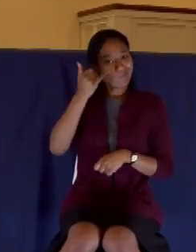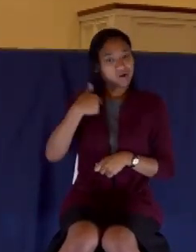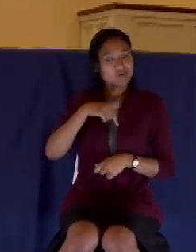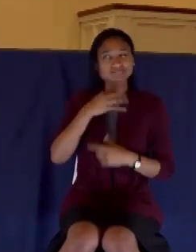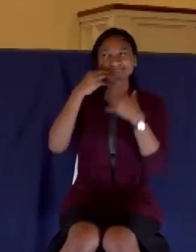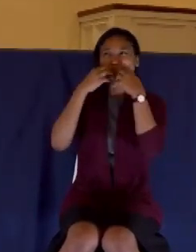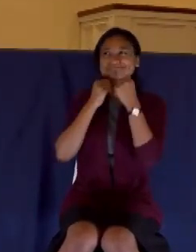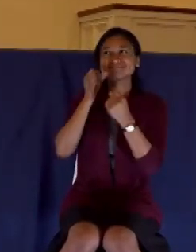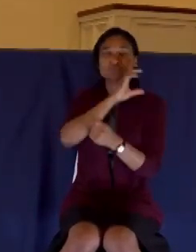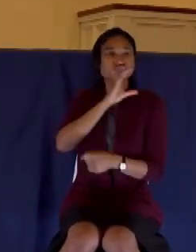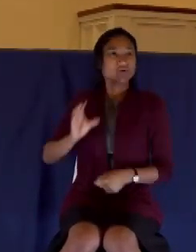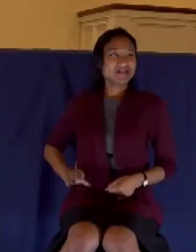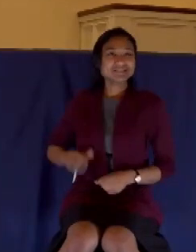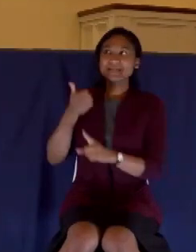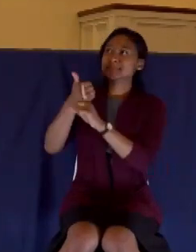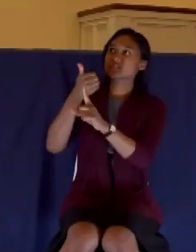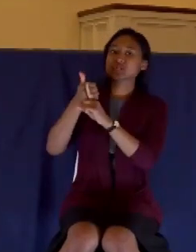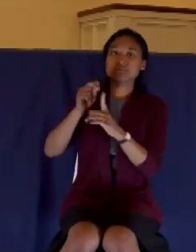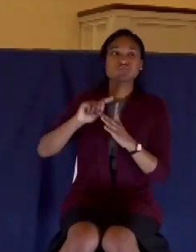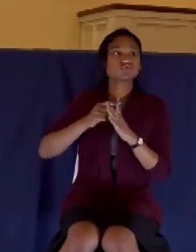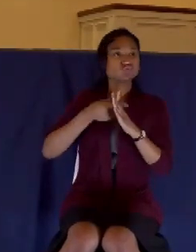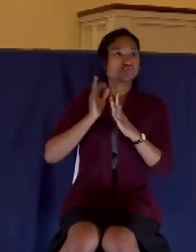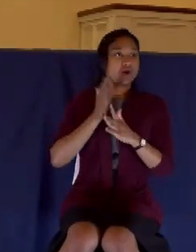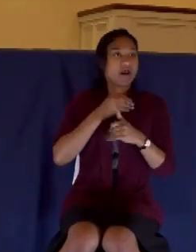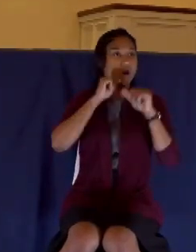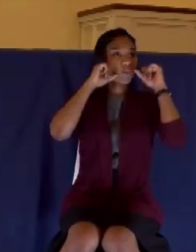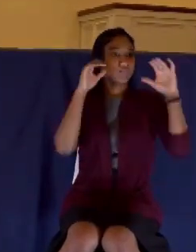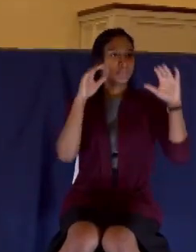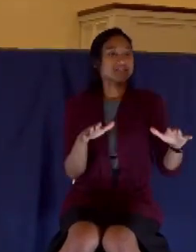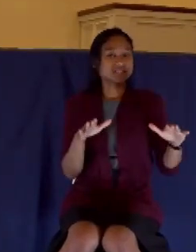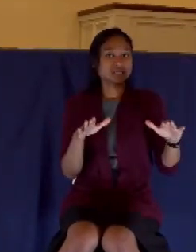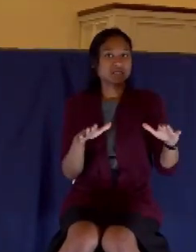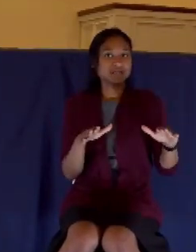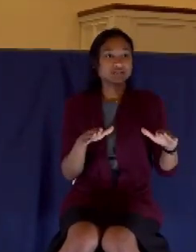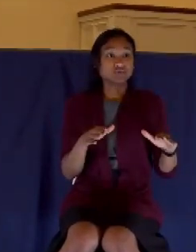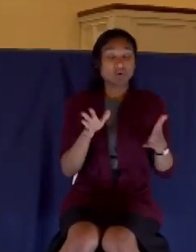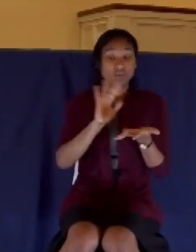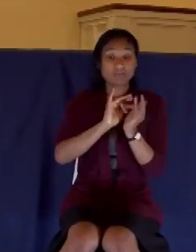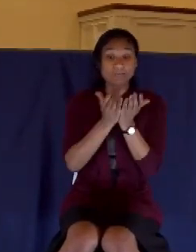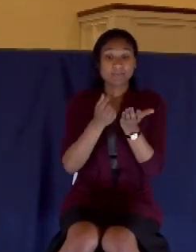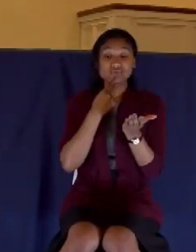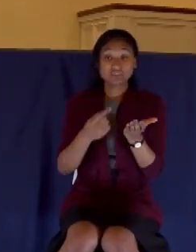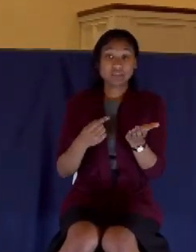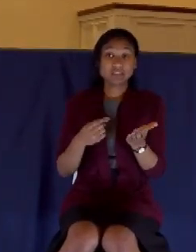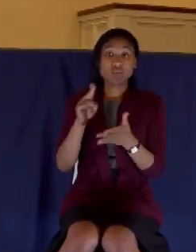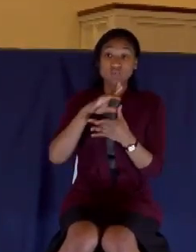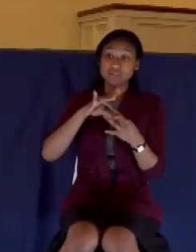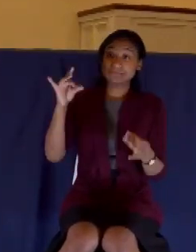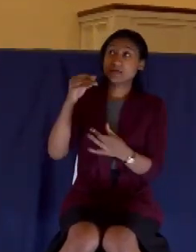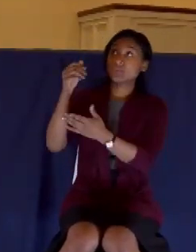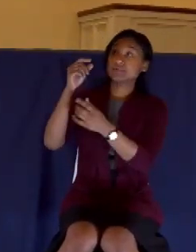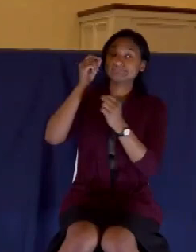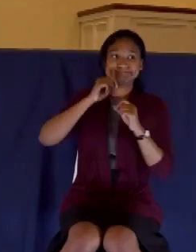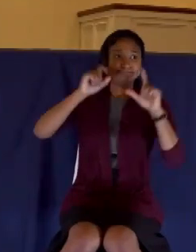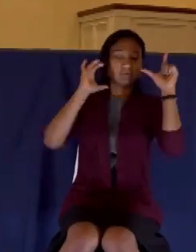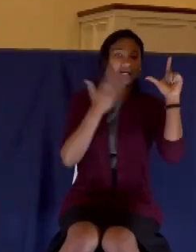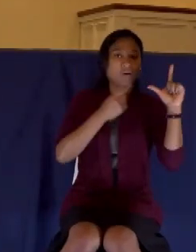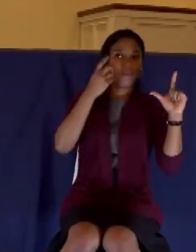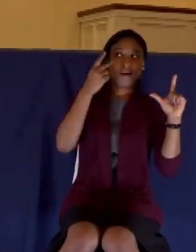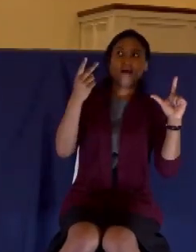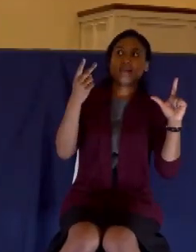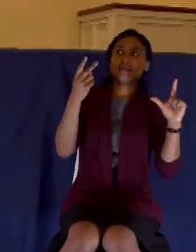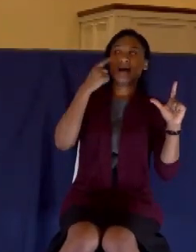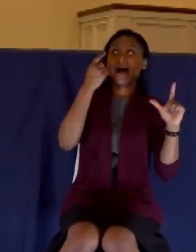And the Bible says that God has opened our eyes to see him. This is the reason why as Christians, we don't faint in this world. Things can get difficult.